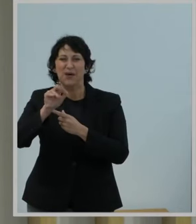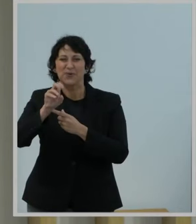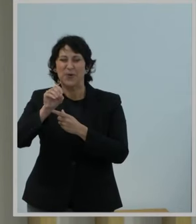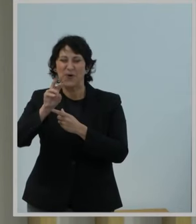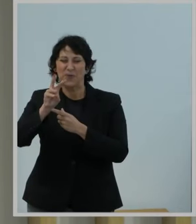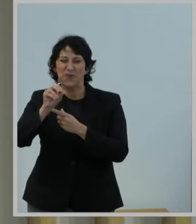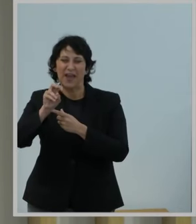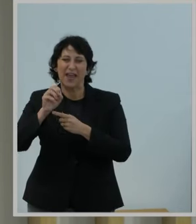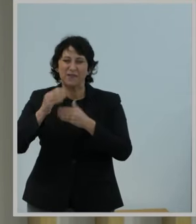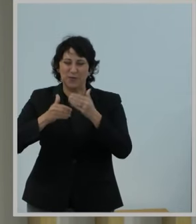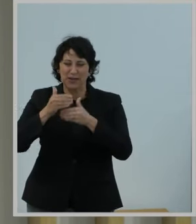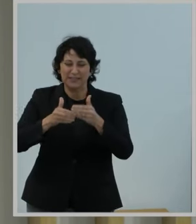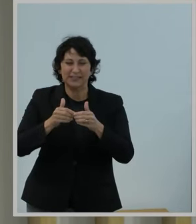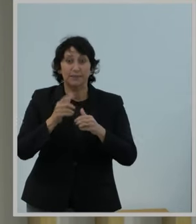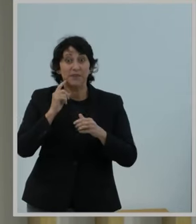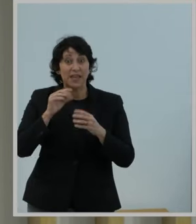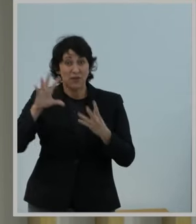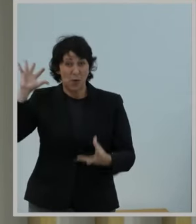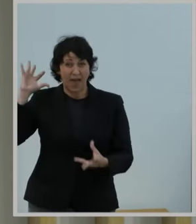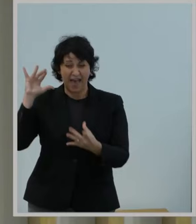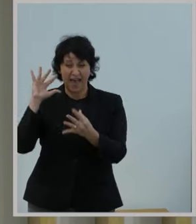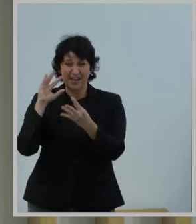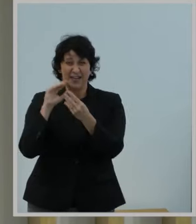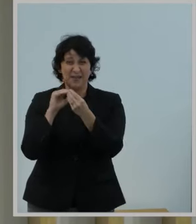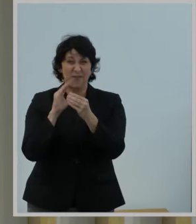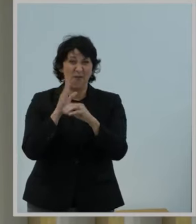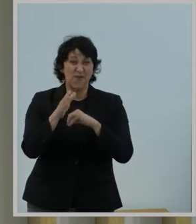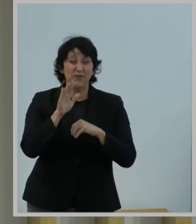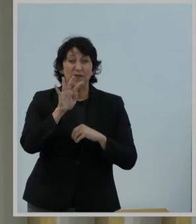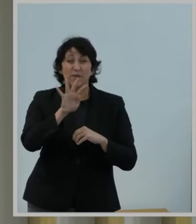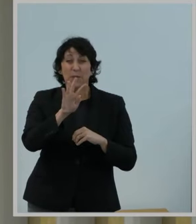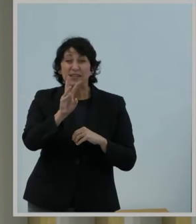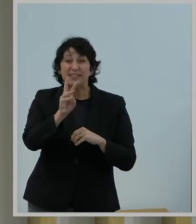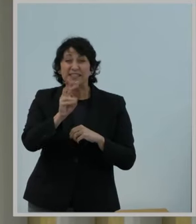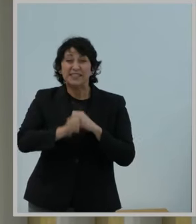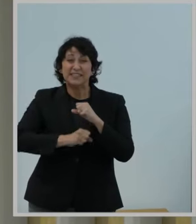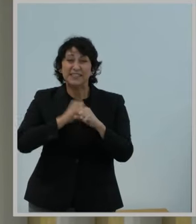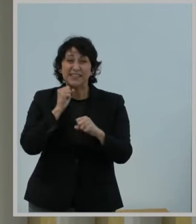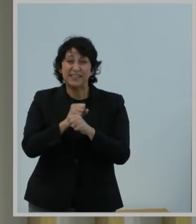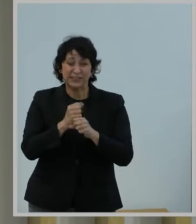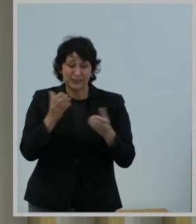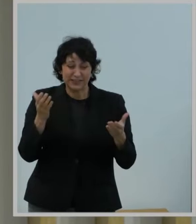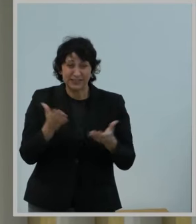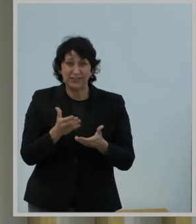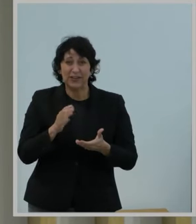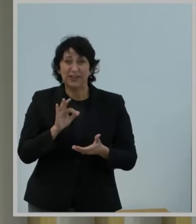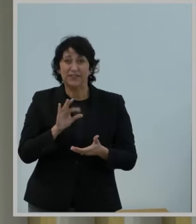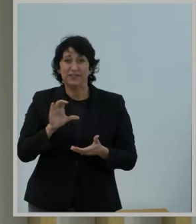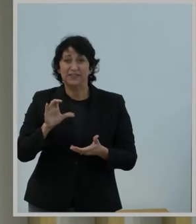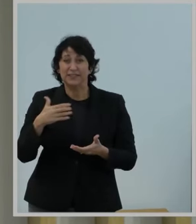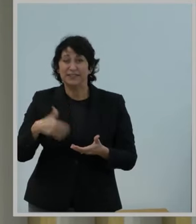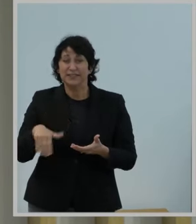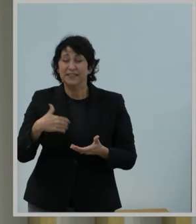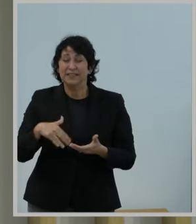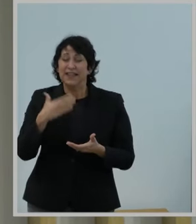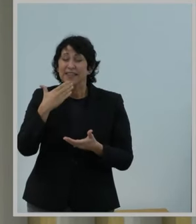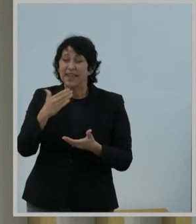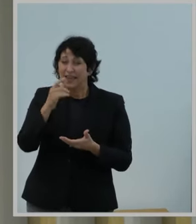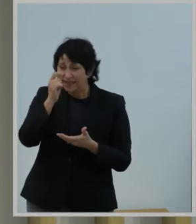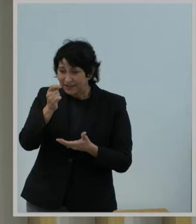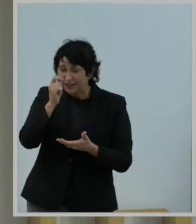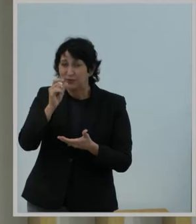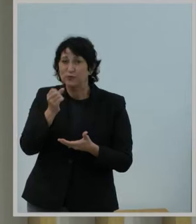If you add it all up, that is more than 46 years at the FCC. So thank you, Sharon. We appreciate your work